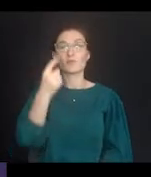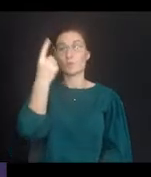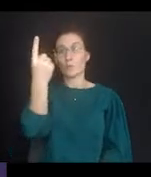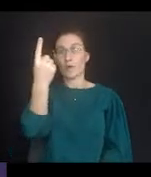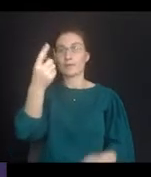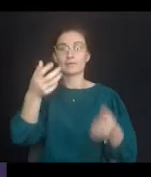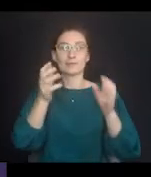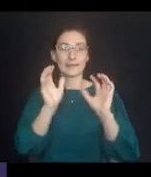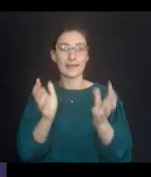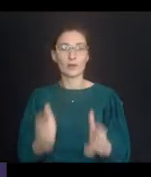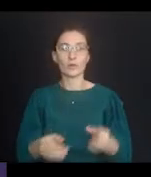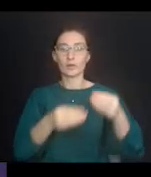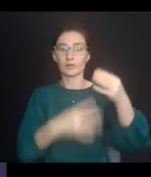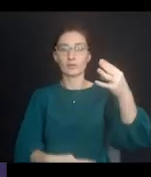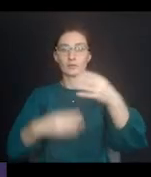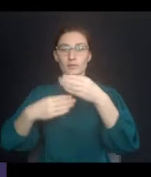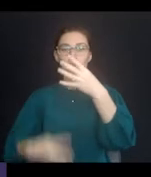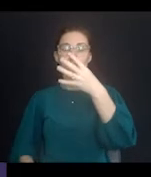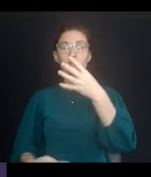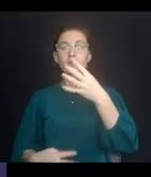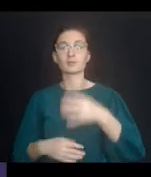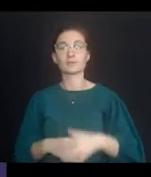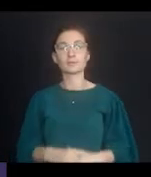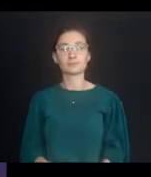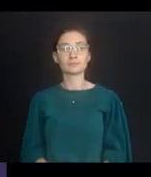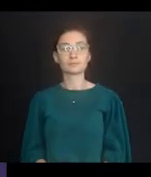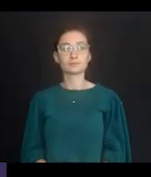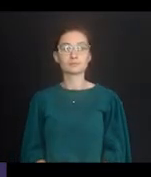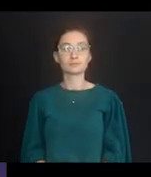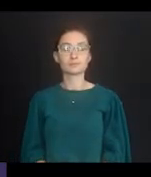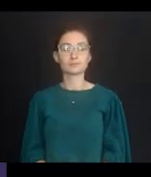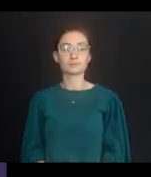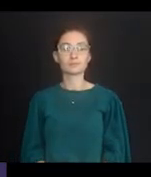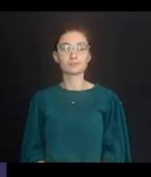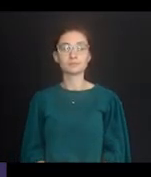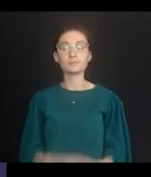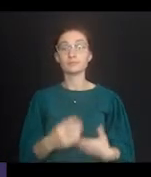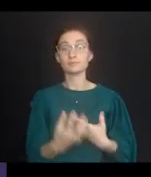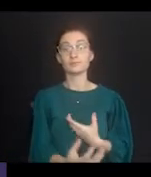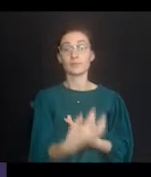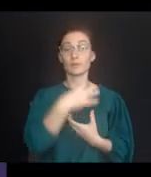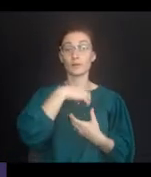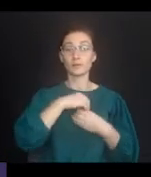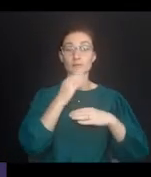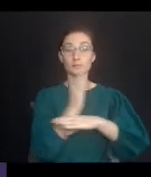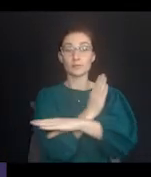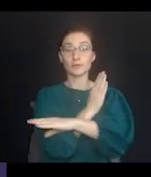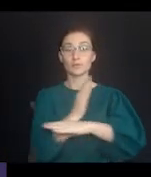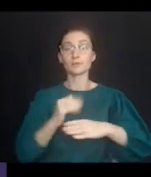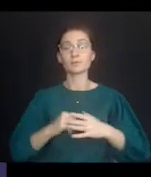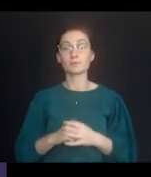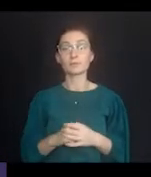following categories and must need special education services and related services. Autism Spectrum Disorder,